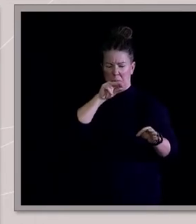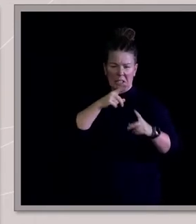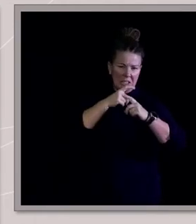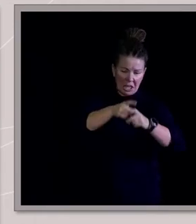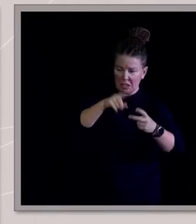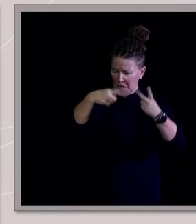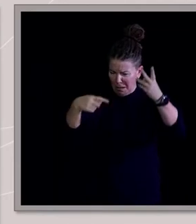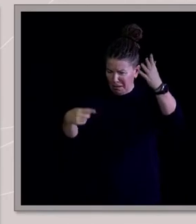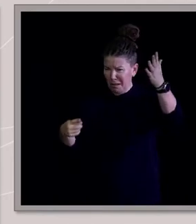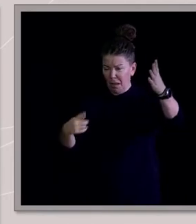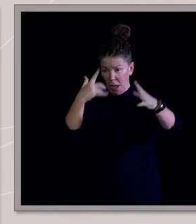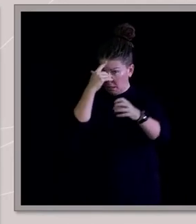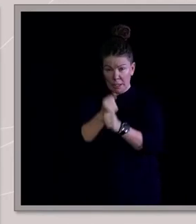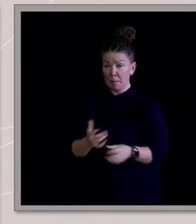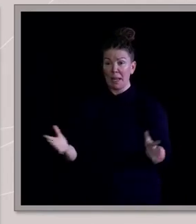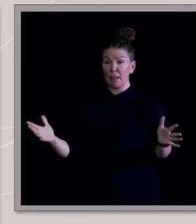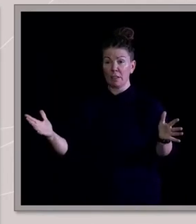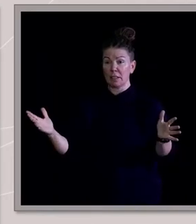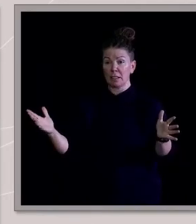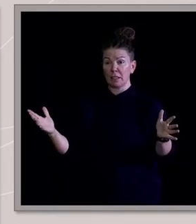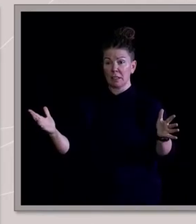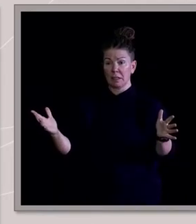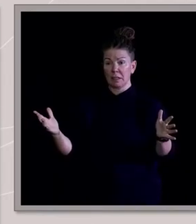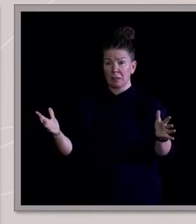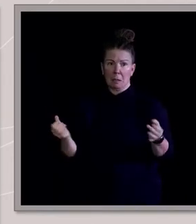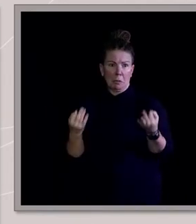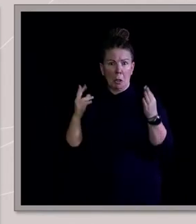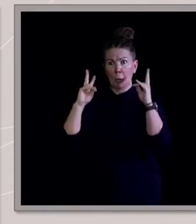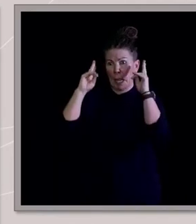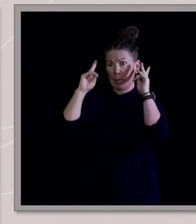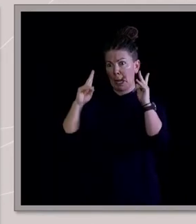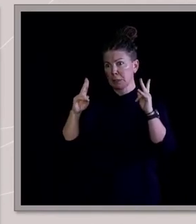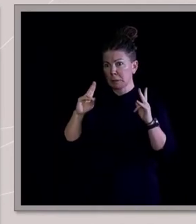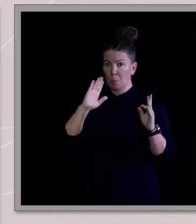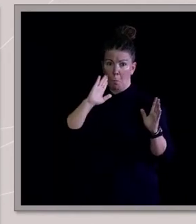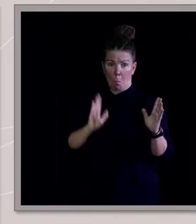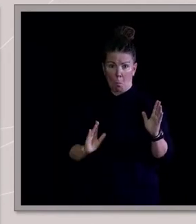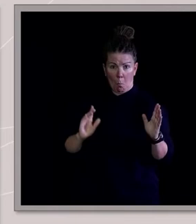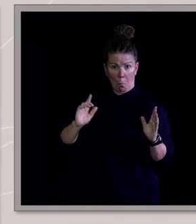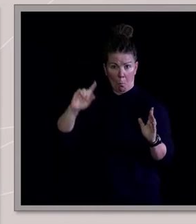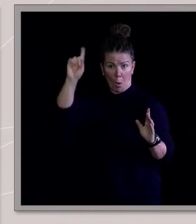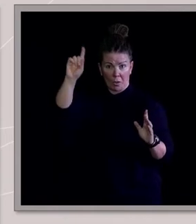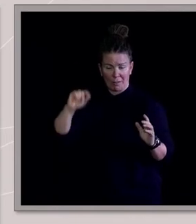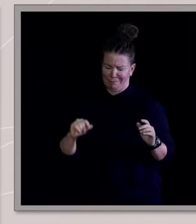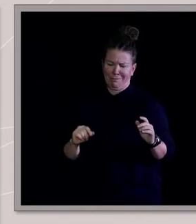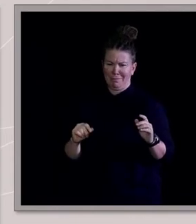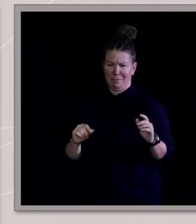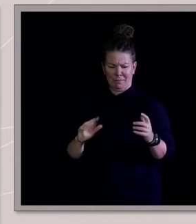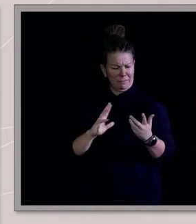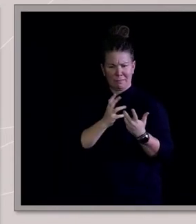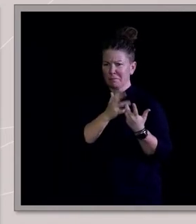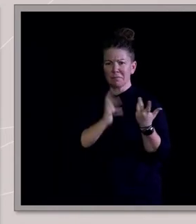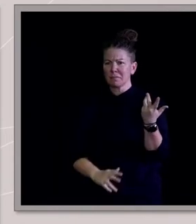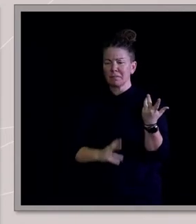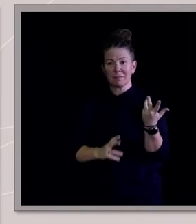and all the guidelines and no rebellious haircuts, you know. I actually, it didn't work for me. So that was the